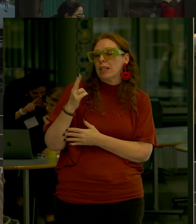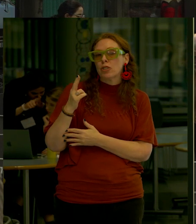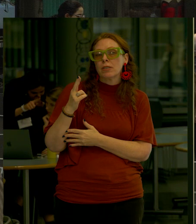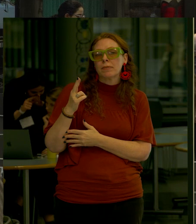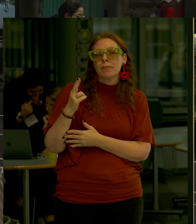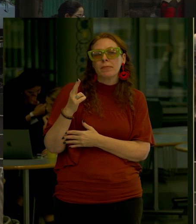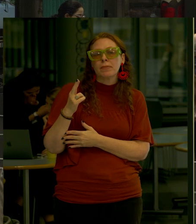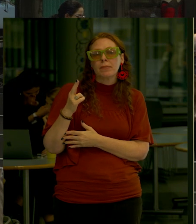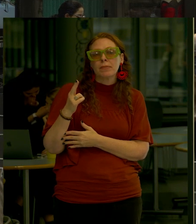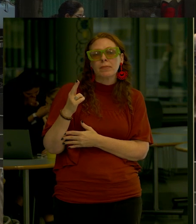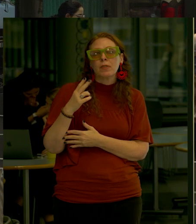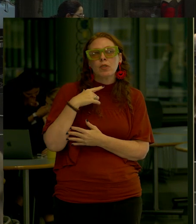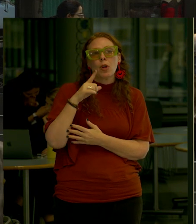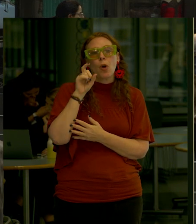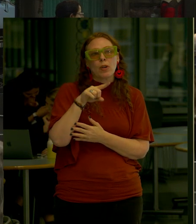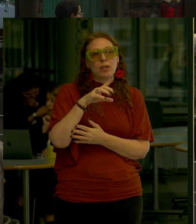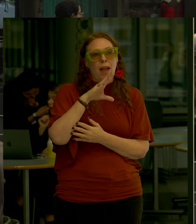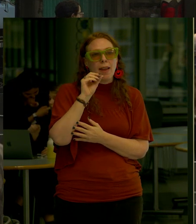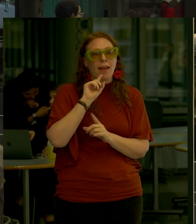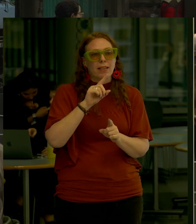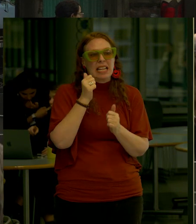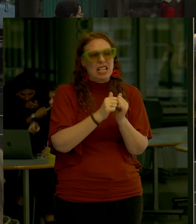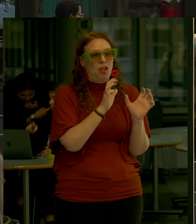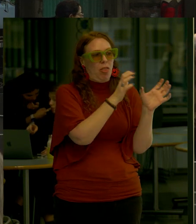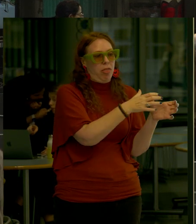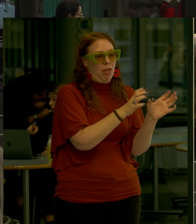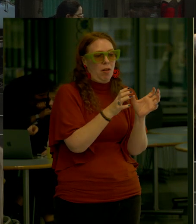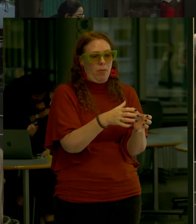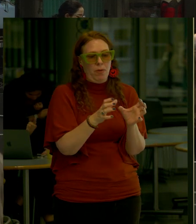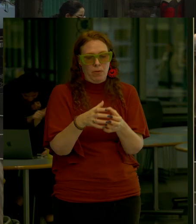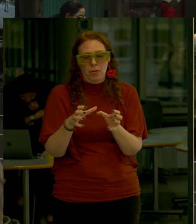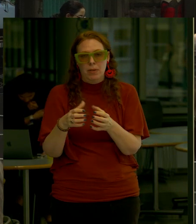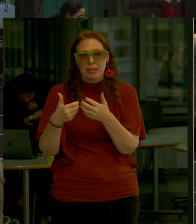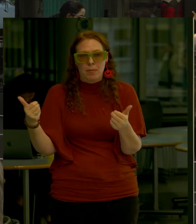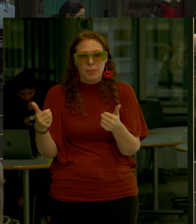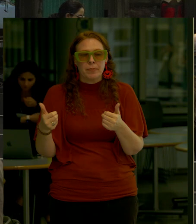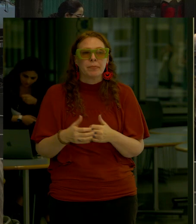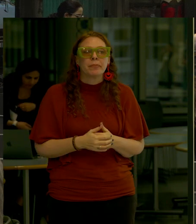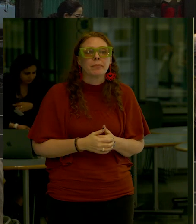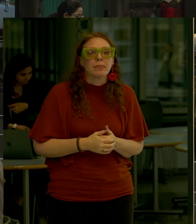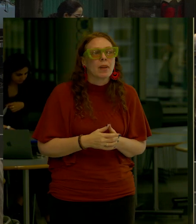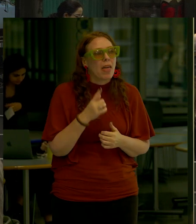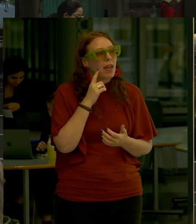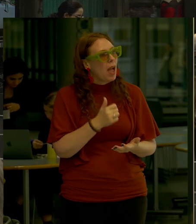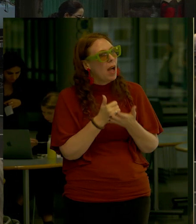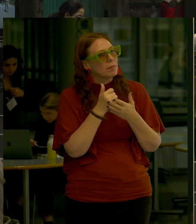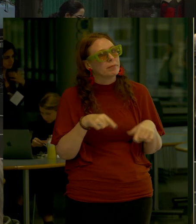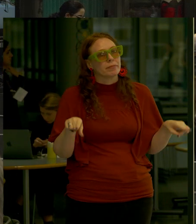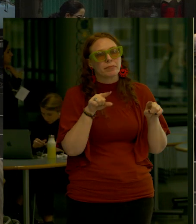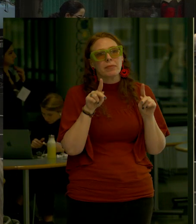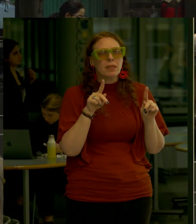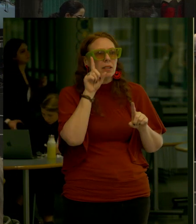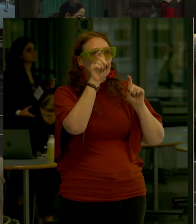that you're in that you do Q&A in the future reach by reach Two, I would really think it would help everyone And remember the